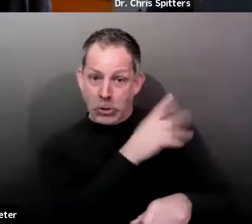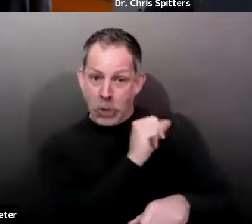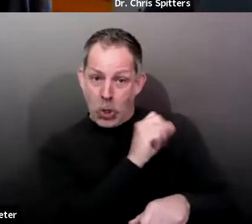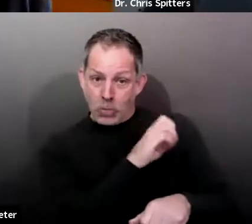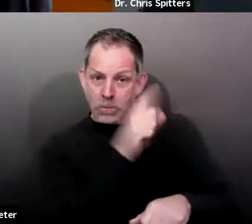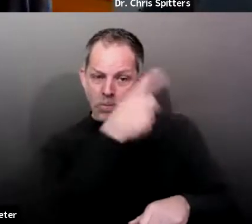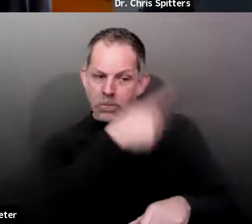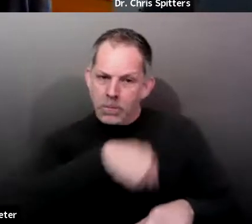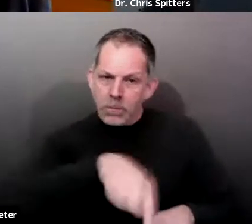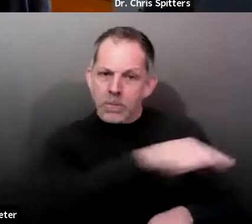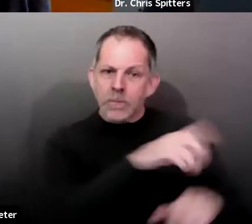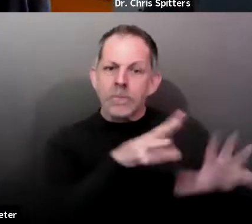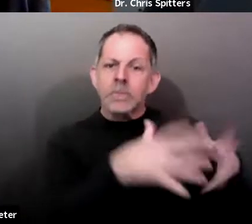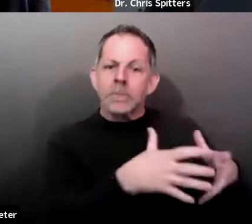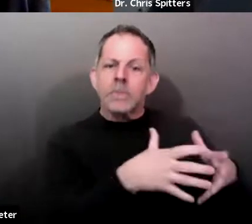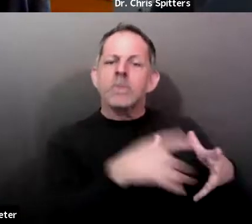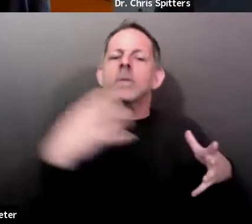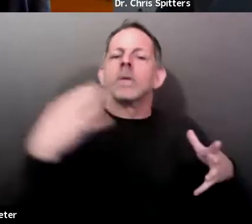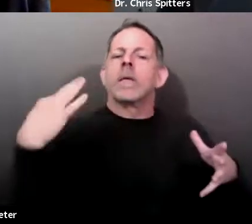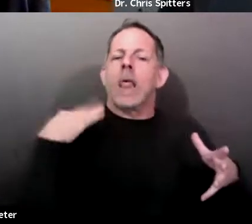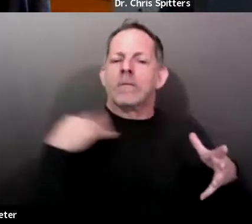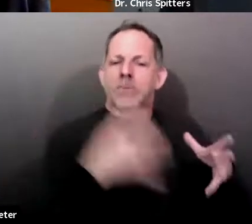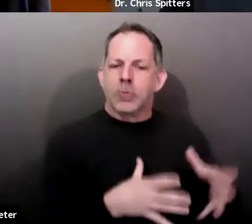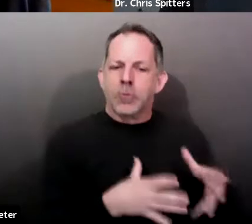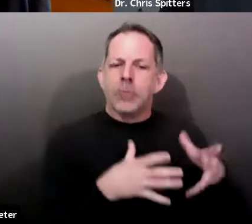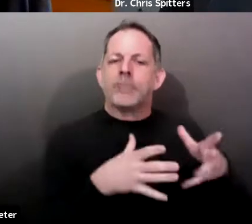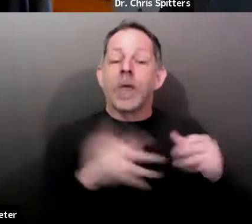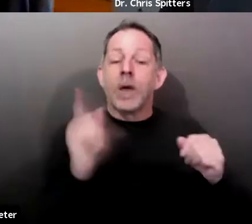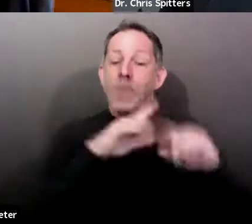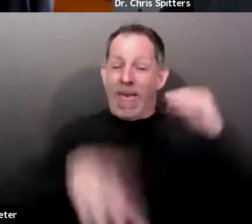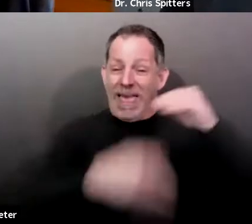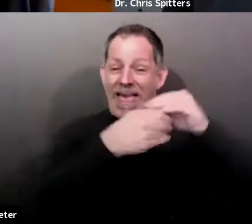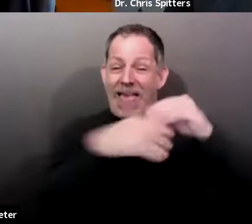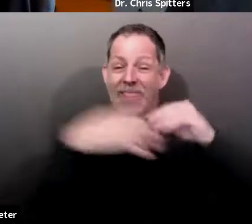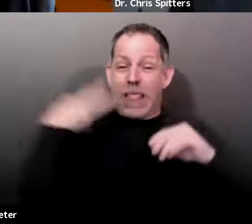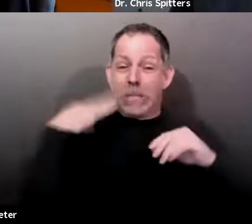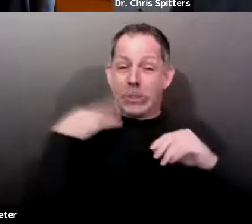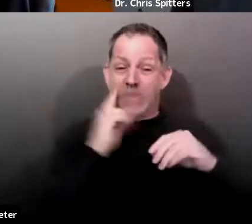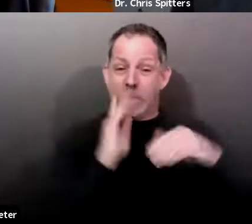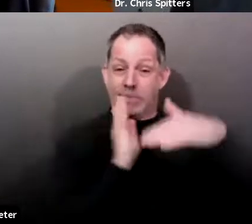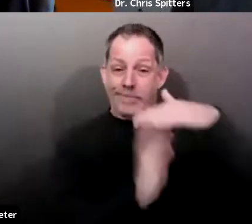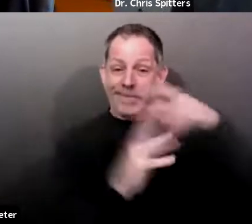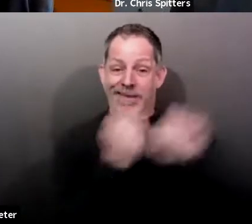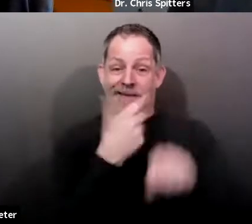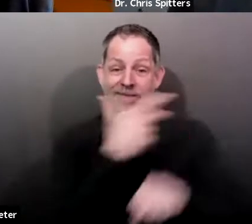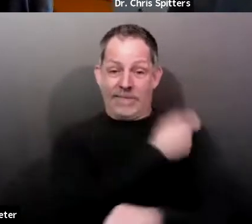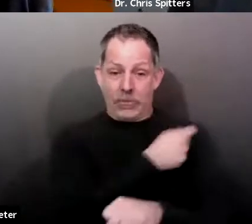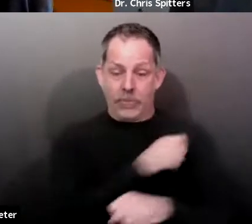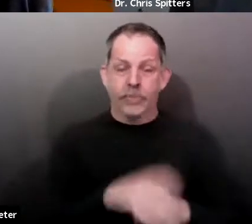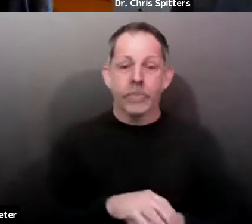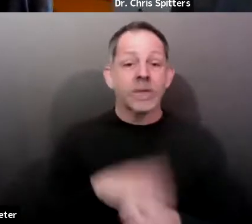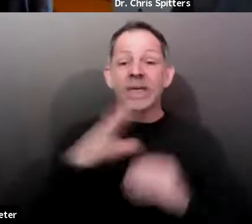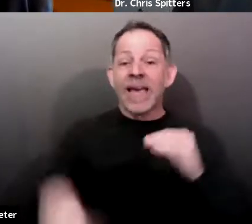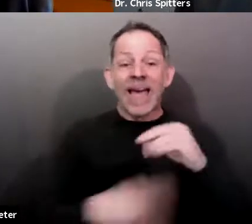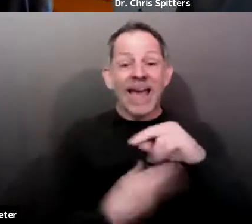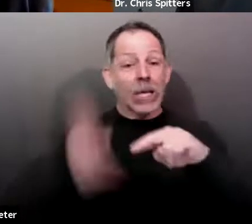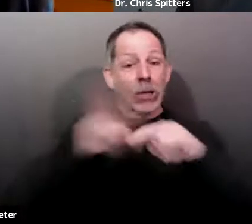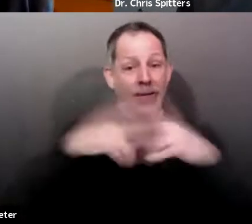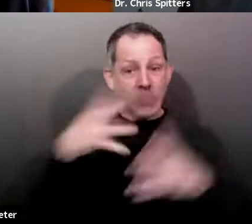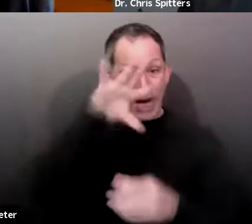occurring. First, the recent expansion do include teachers, school staff, and child care workers added